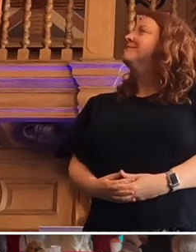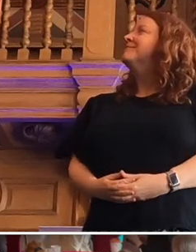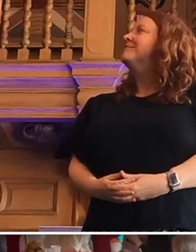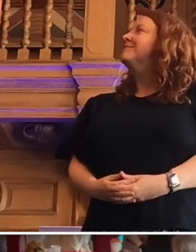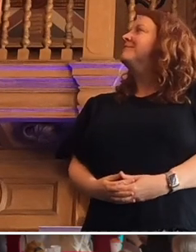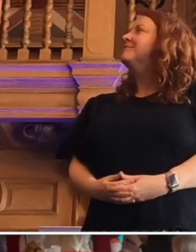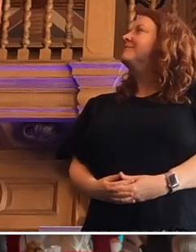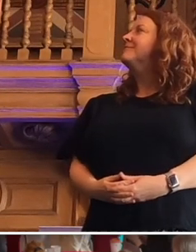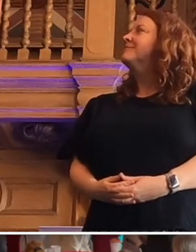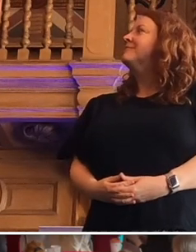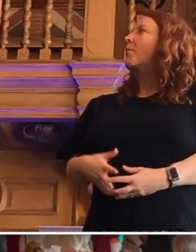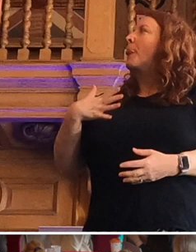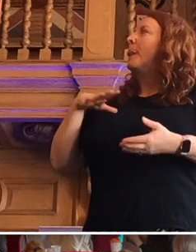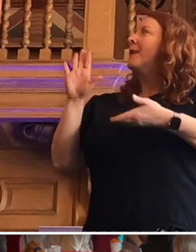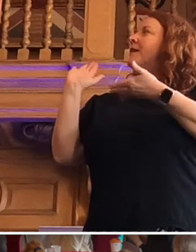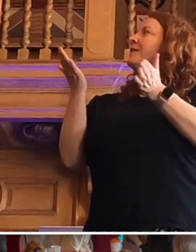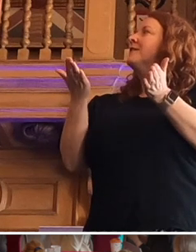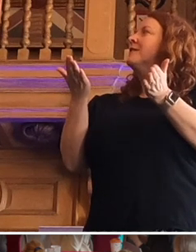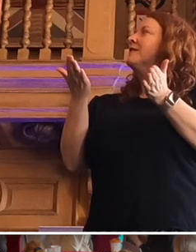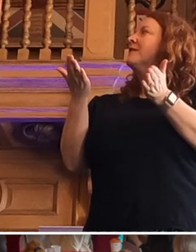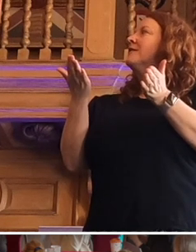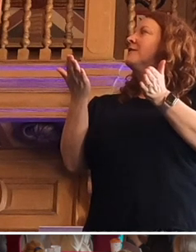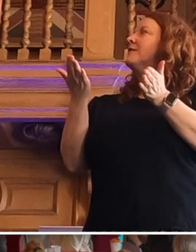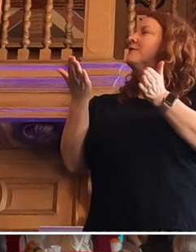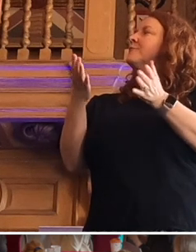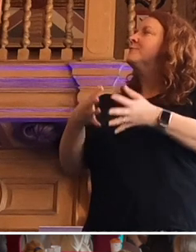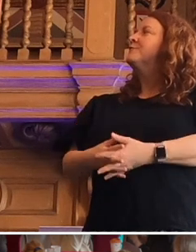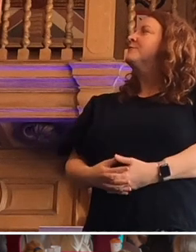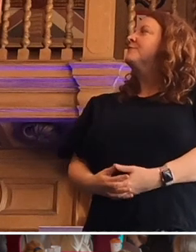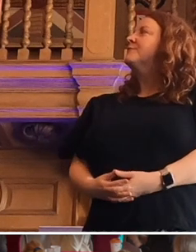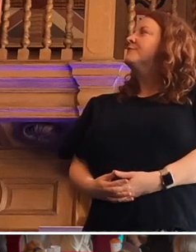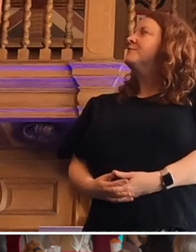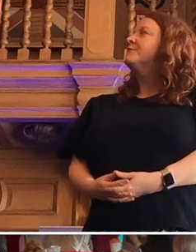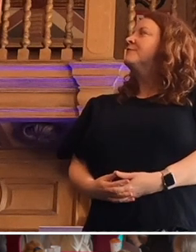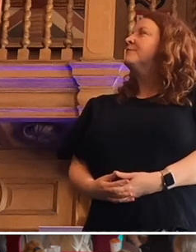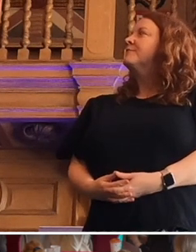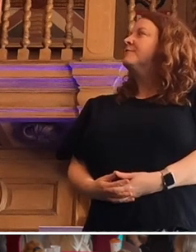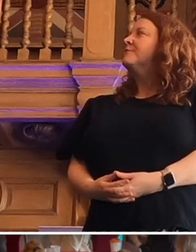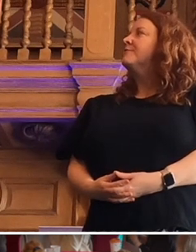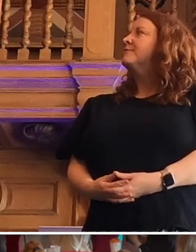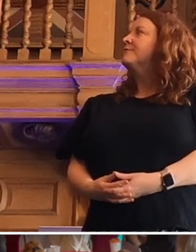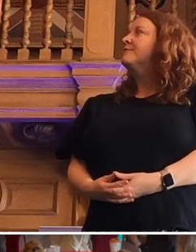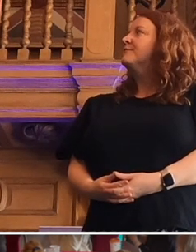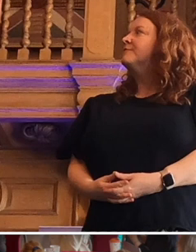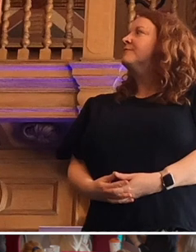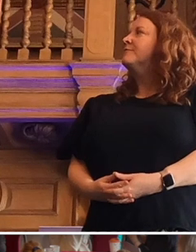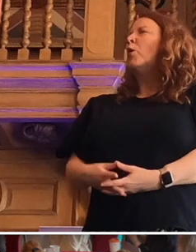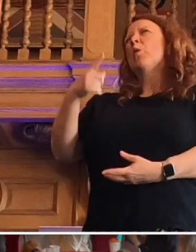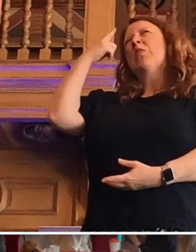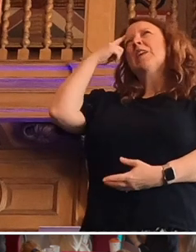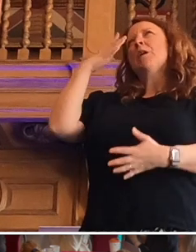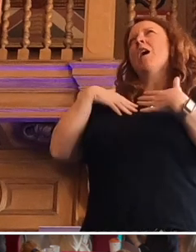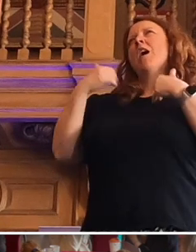I need to introduce it because people's usual default position in thinking about health